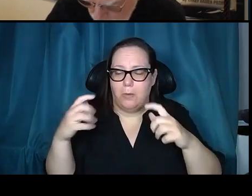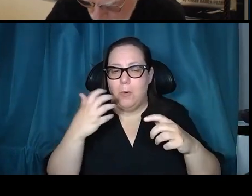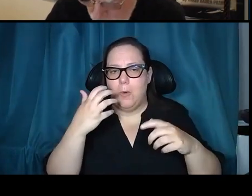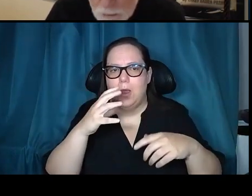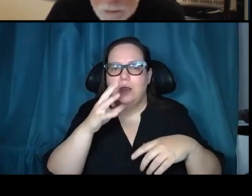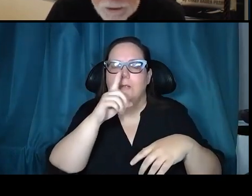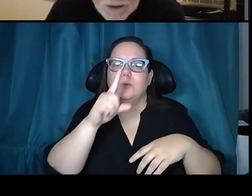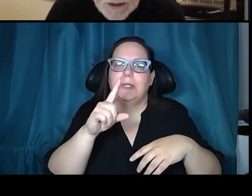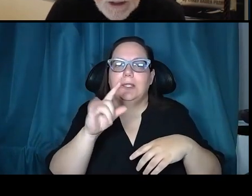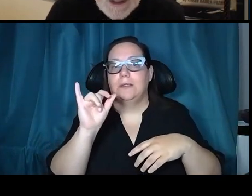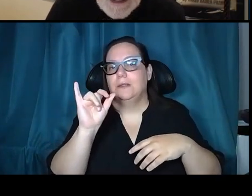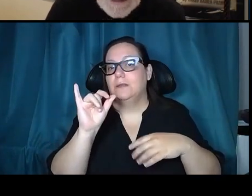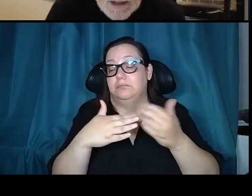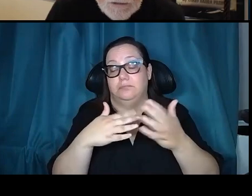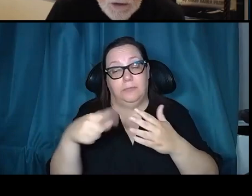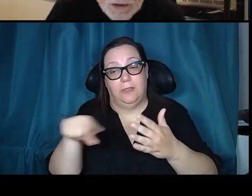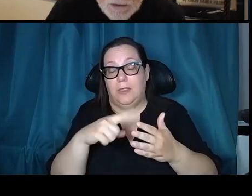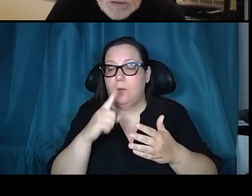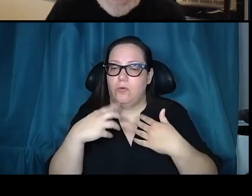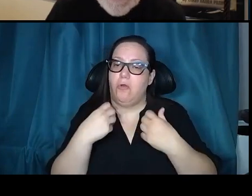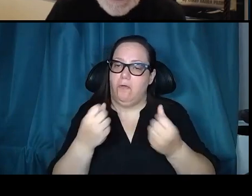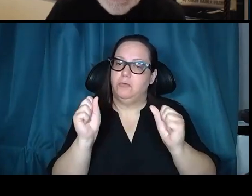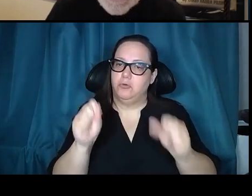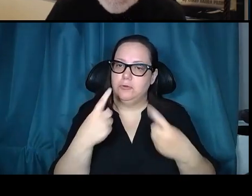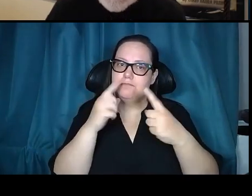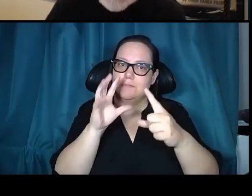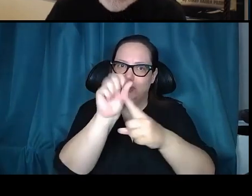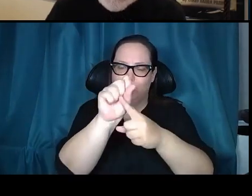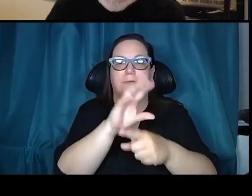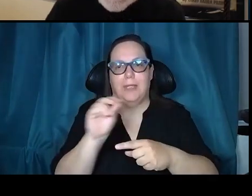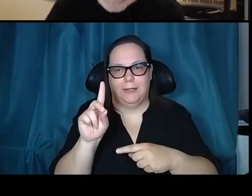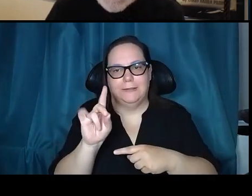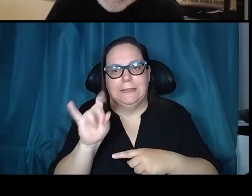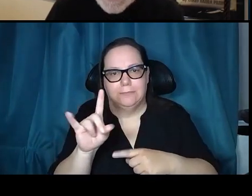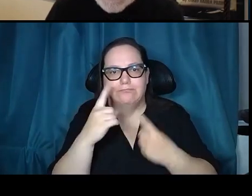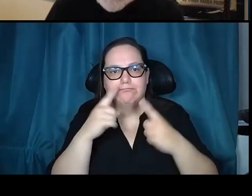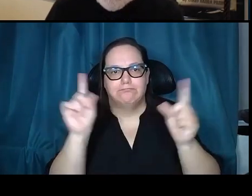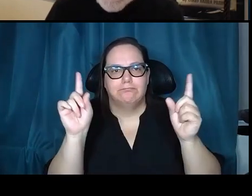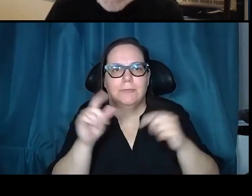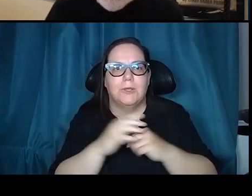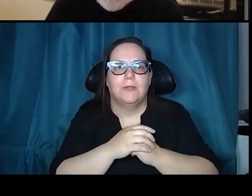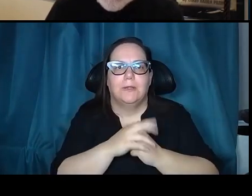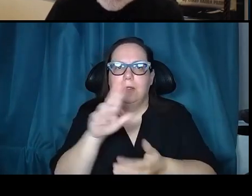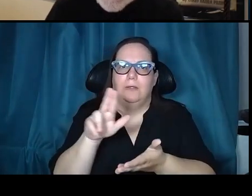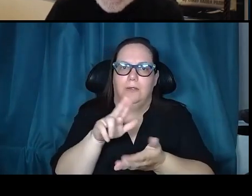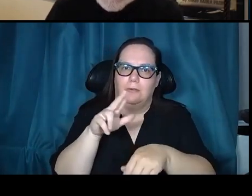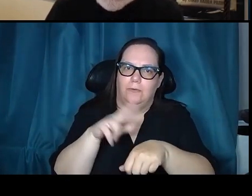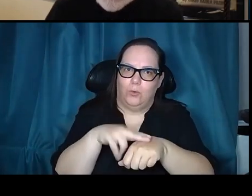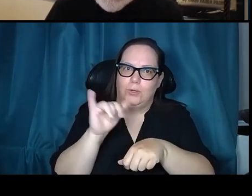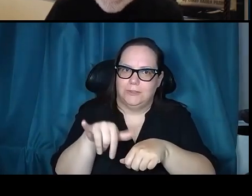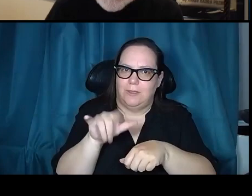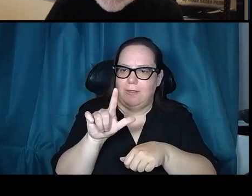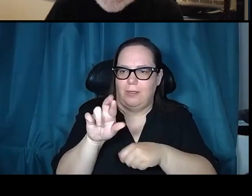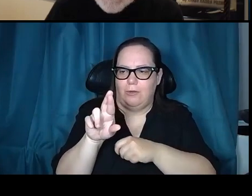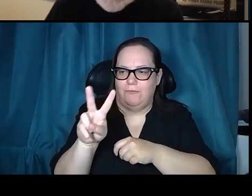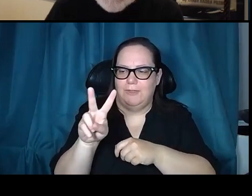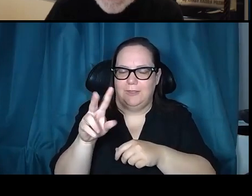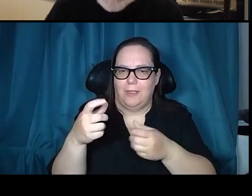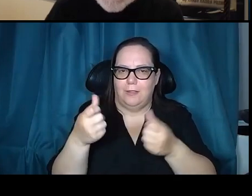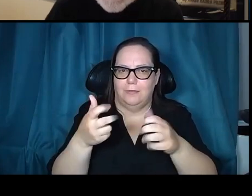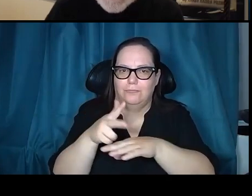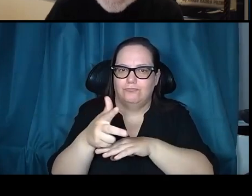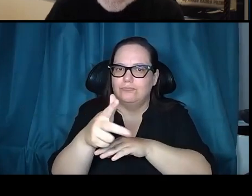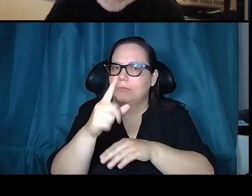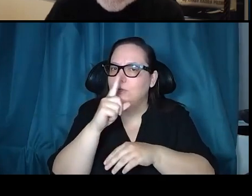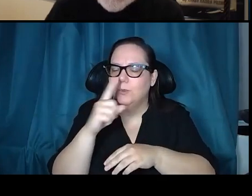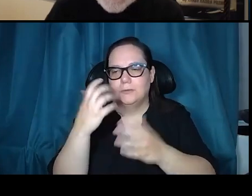goals, and that's what was done. And of course, the roving vehicle was absolutely incredible. Here's Dave Scott mounted up with the geological field maps, this traverse